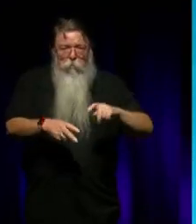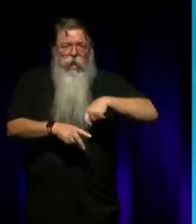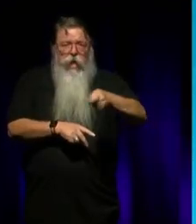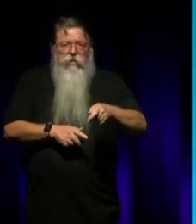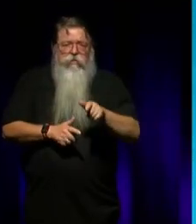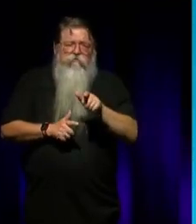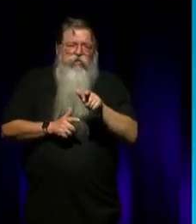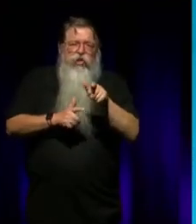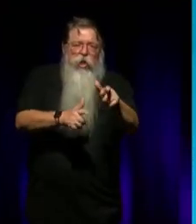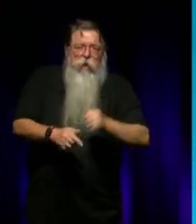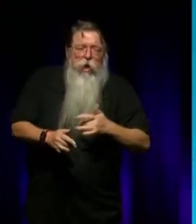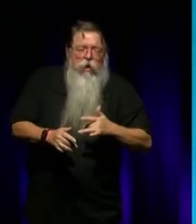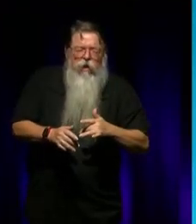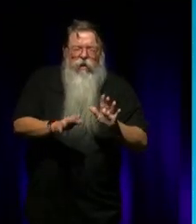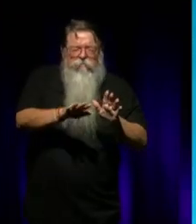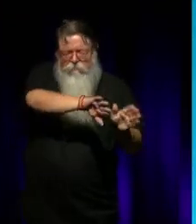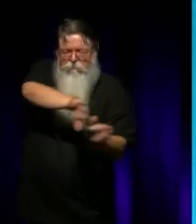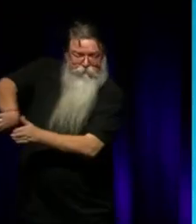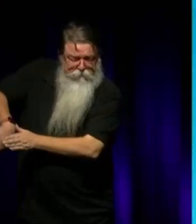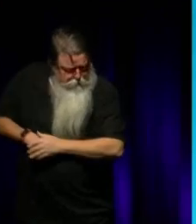that later. But I didn't answer the question.